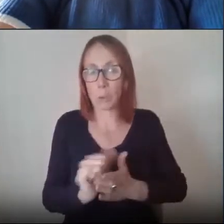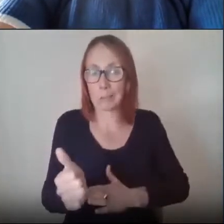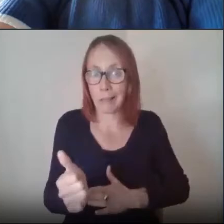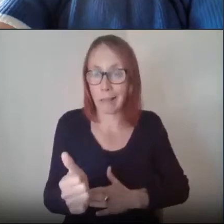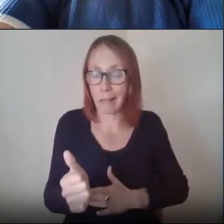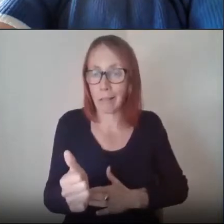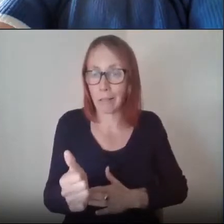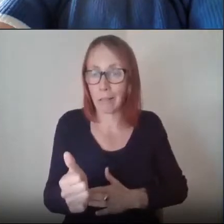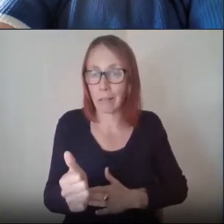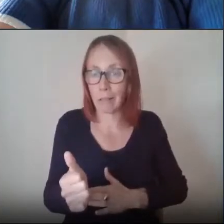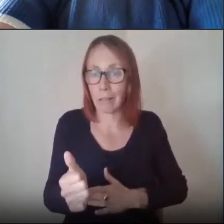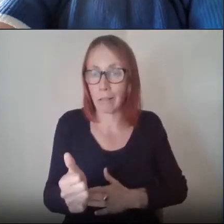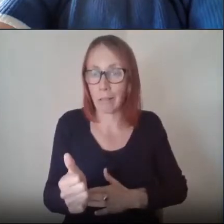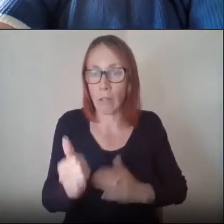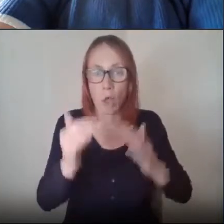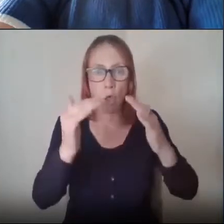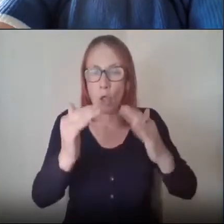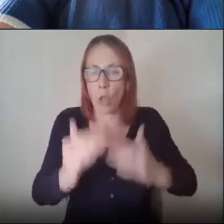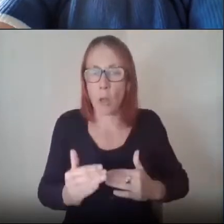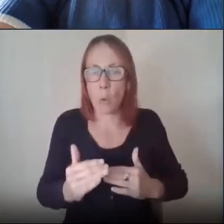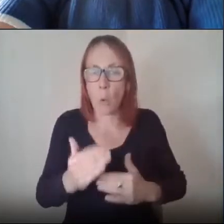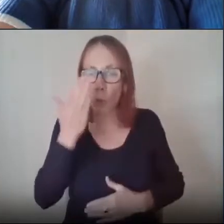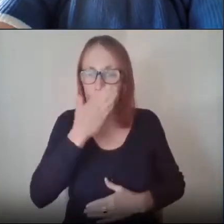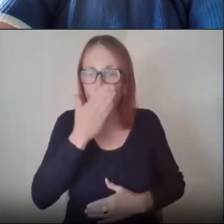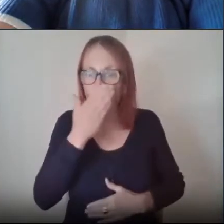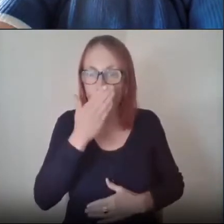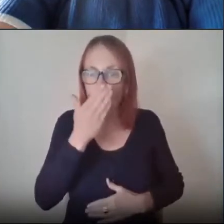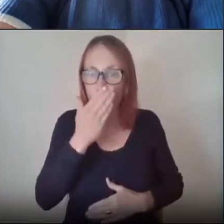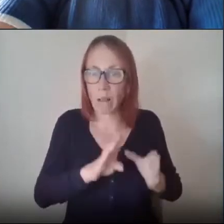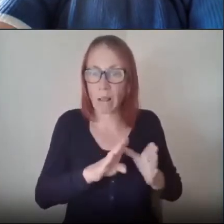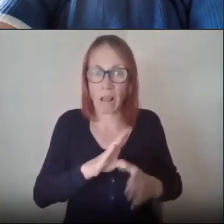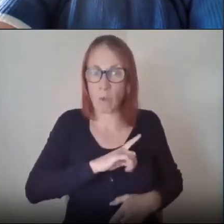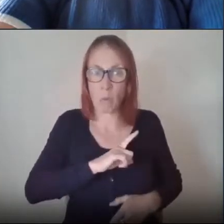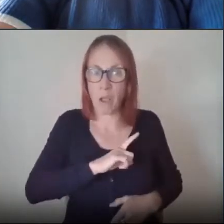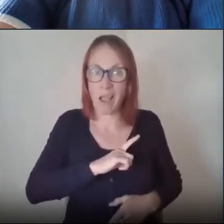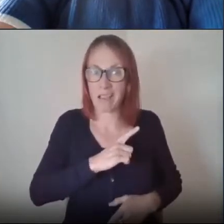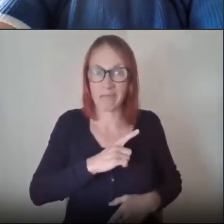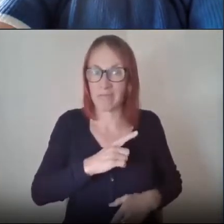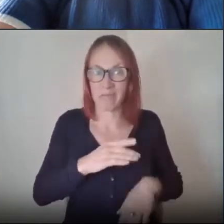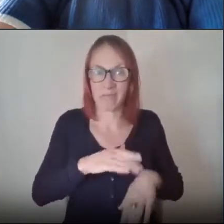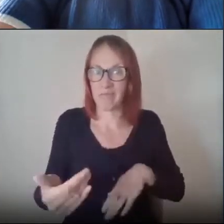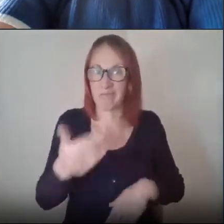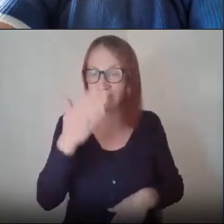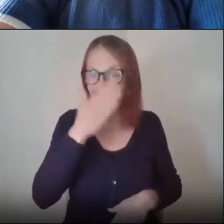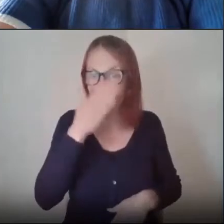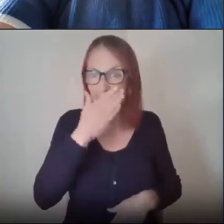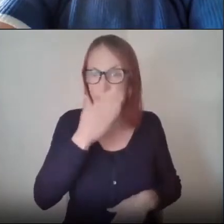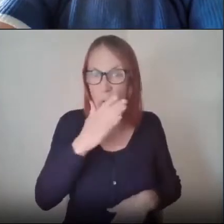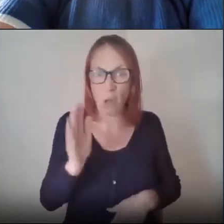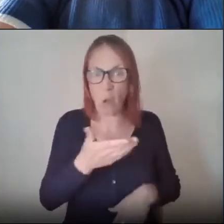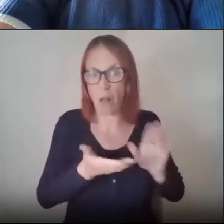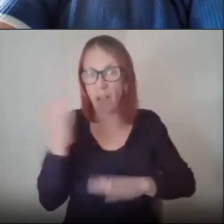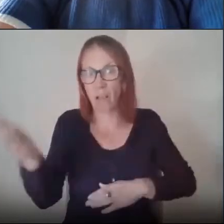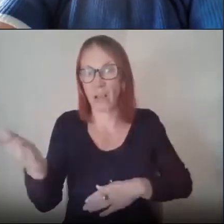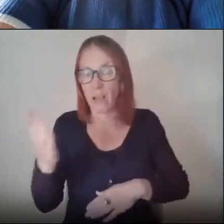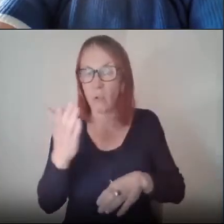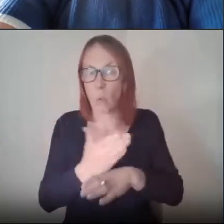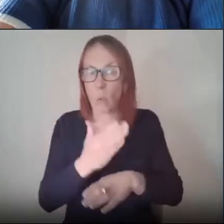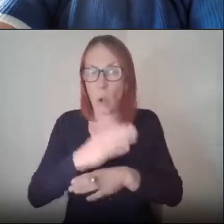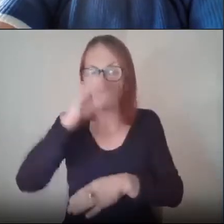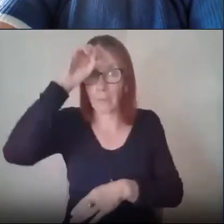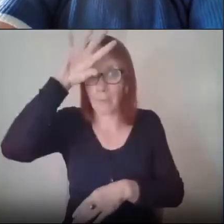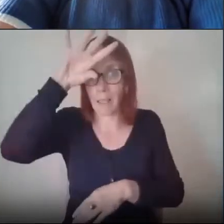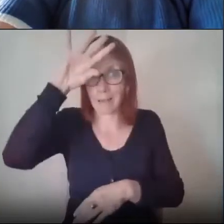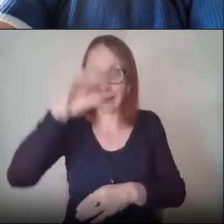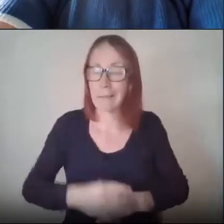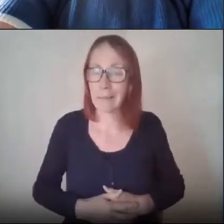at school because everybody went into the pits um so there was real inequality within within